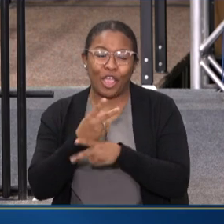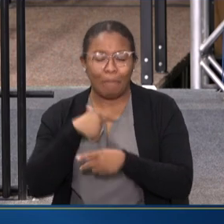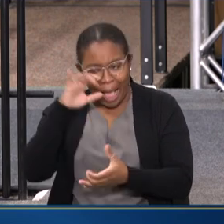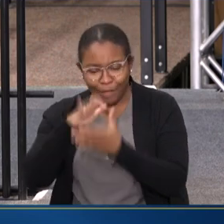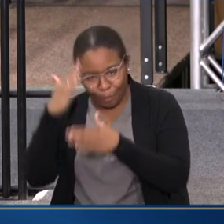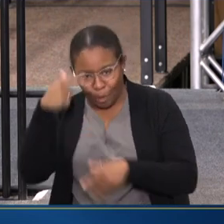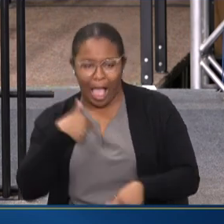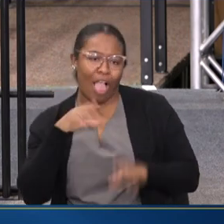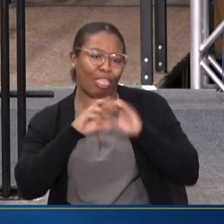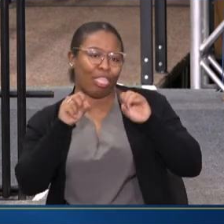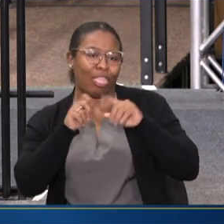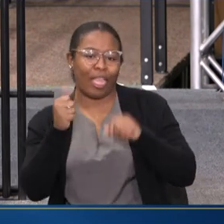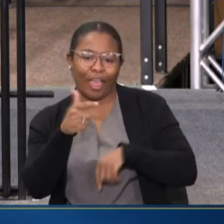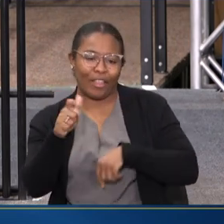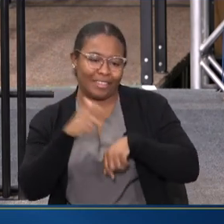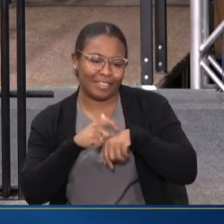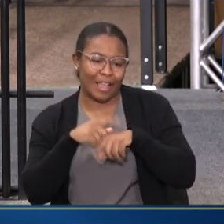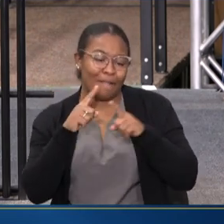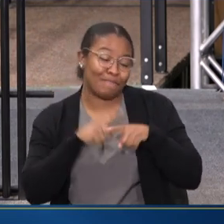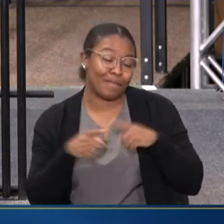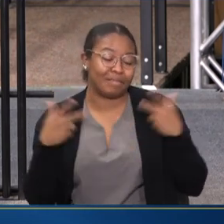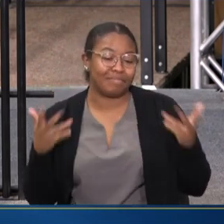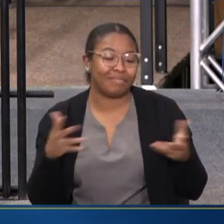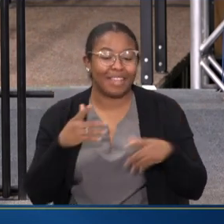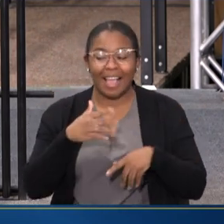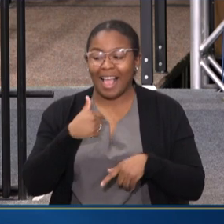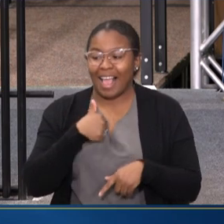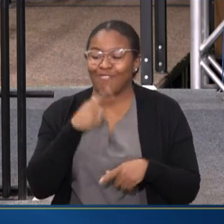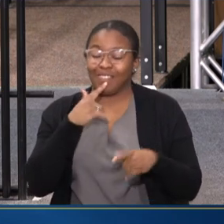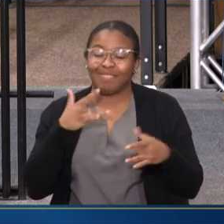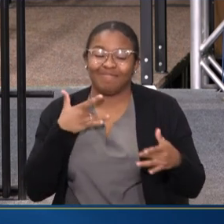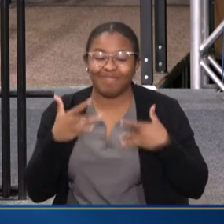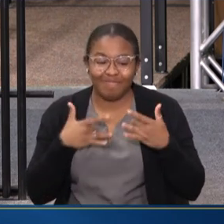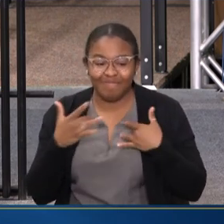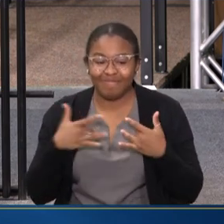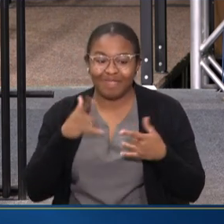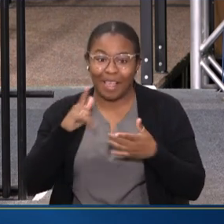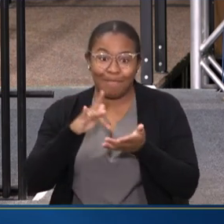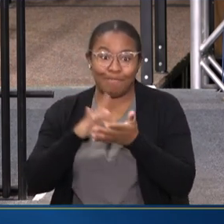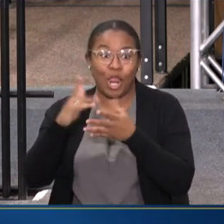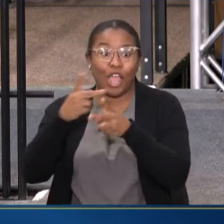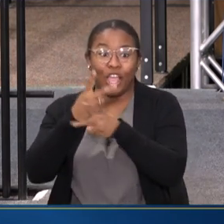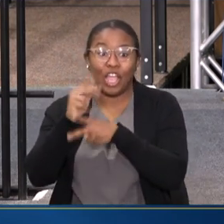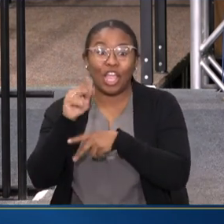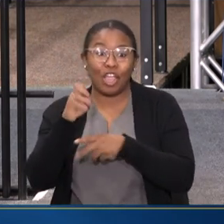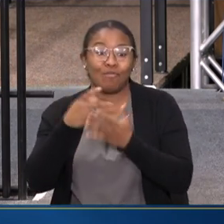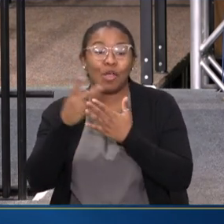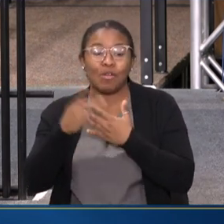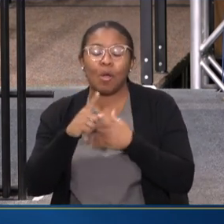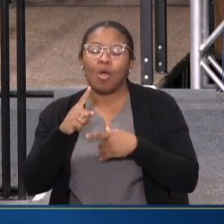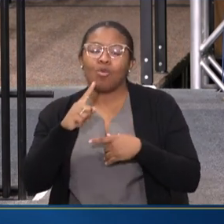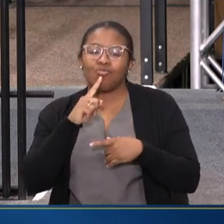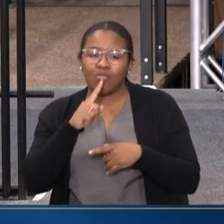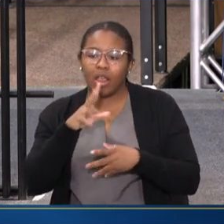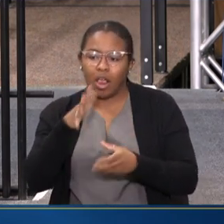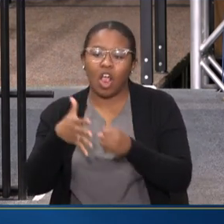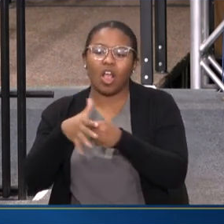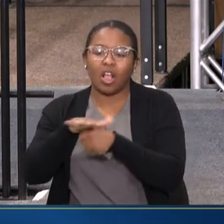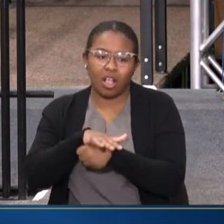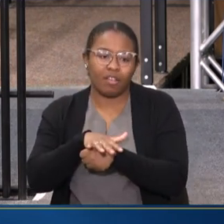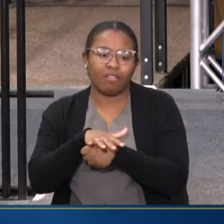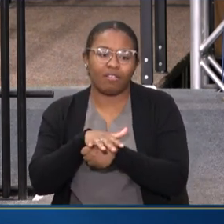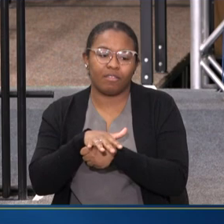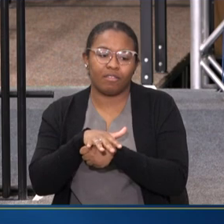MANY TIMES, SO, BUT I'M REALLY EXCITED THAT THE MEDICARE PROGRAM IS GOING TO BE CARRIED, COVERED,